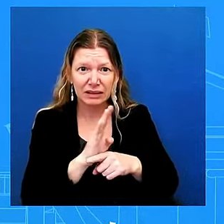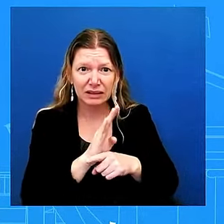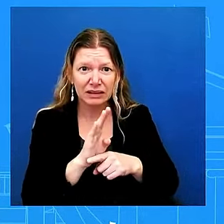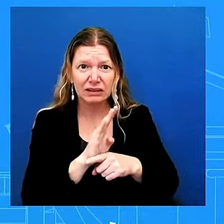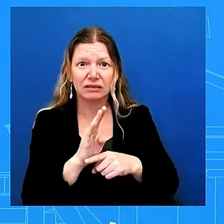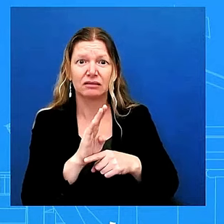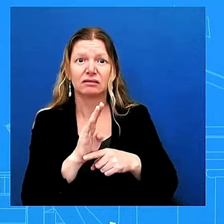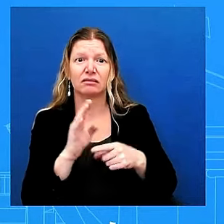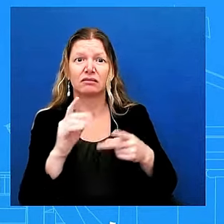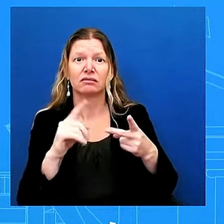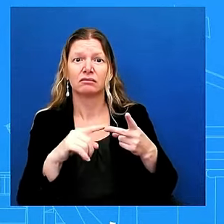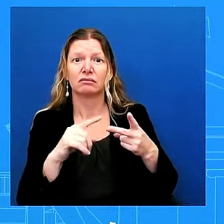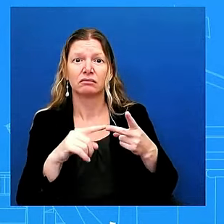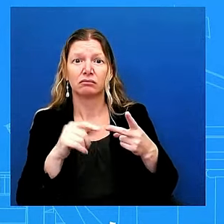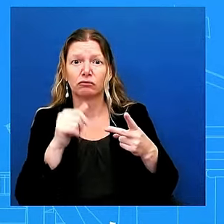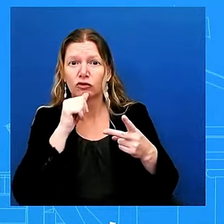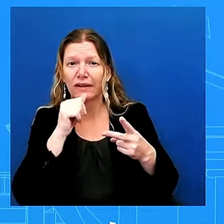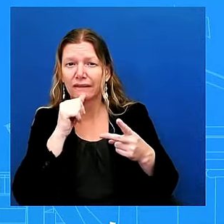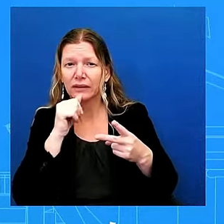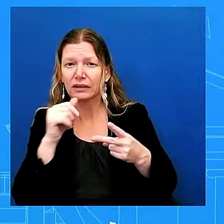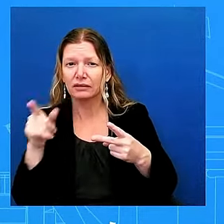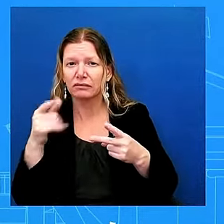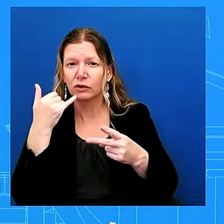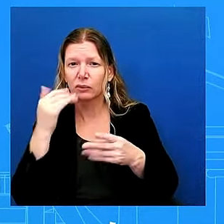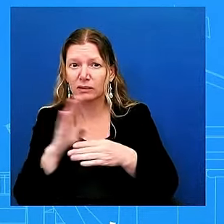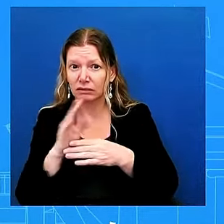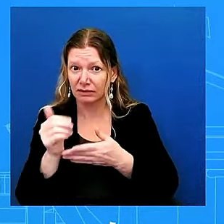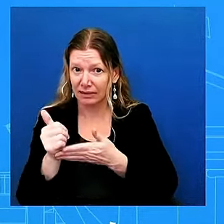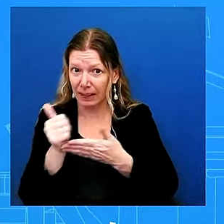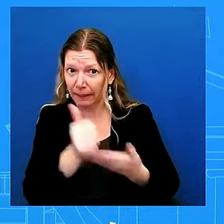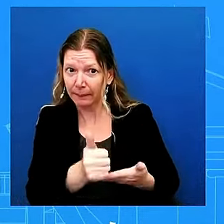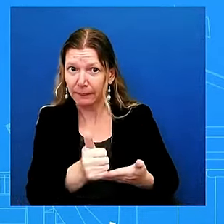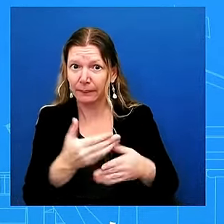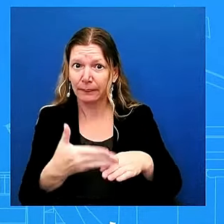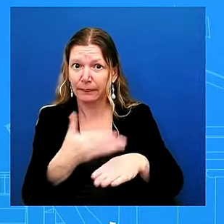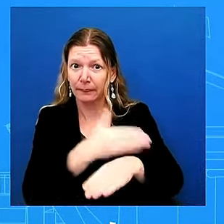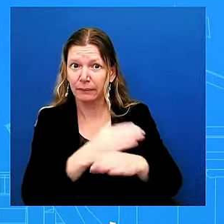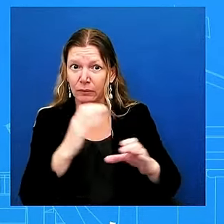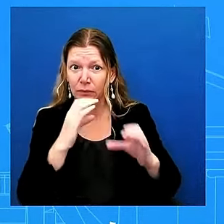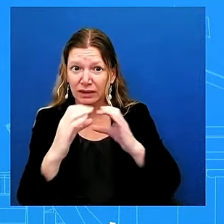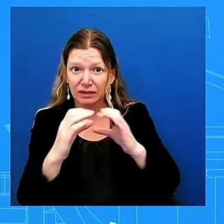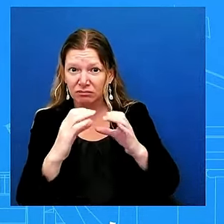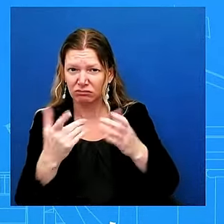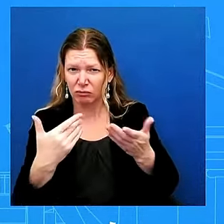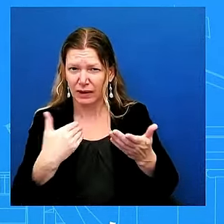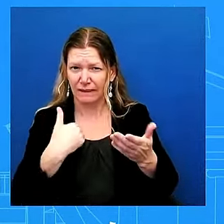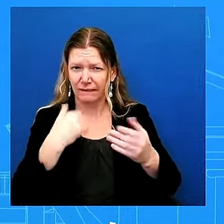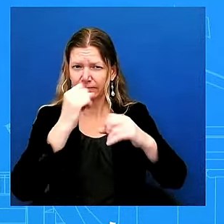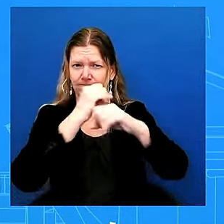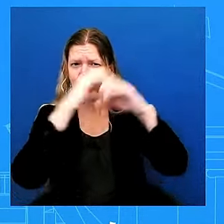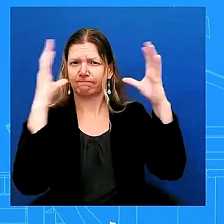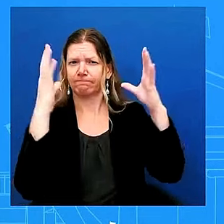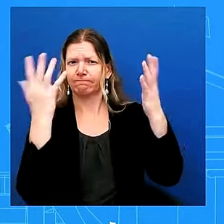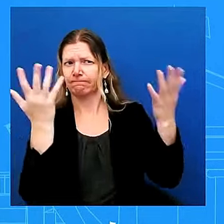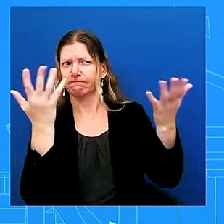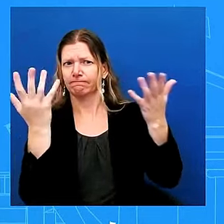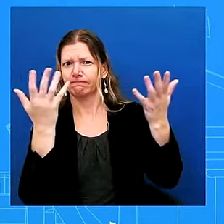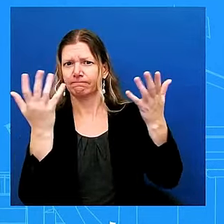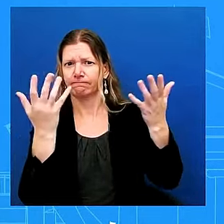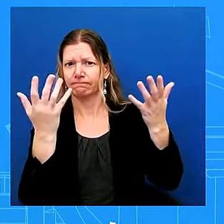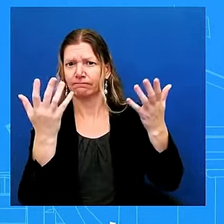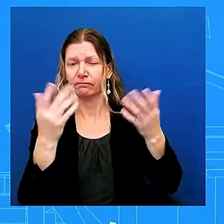and secondly um do you have any sense do you have any sense now where the death toll is going and what the cost of